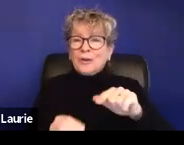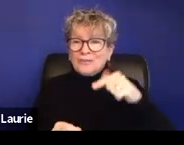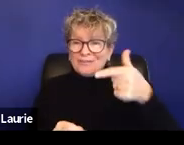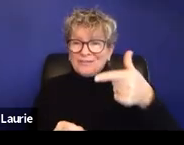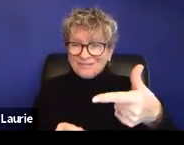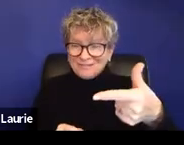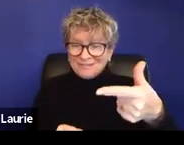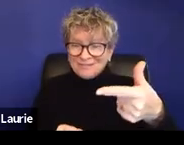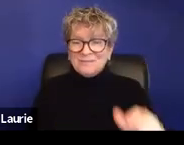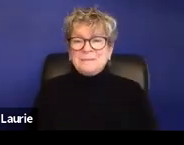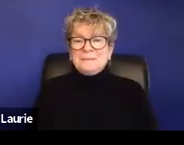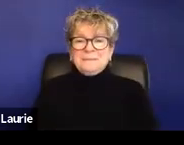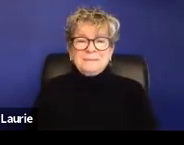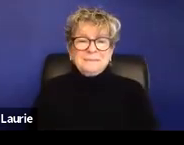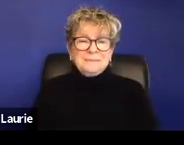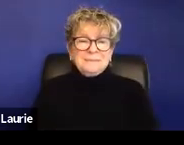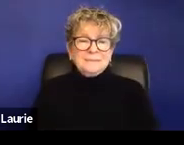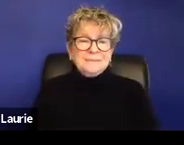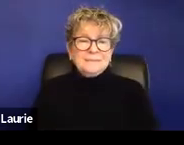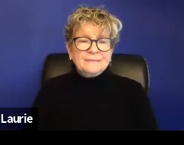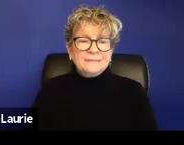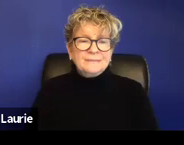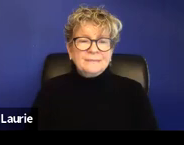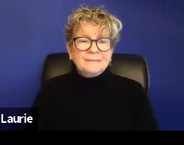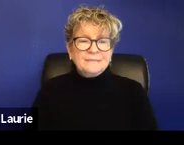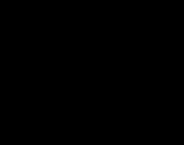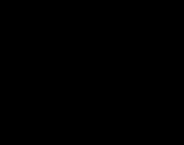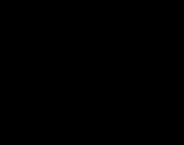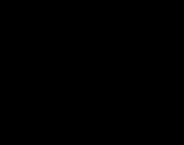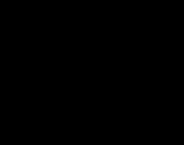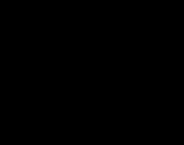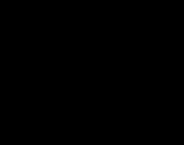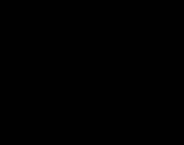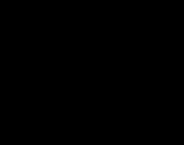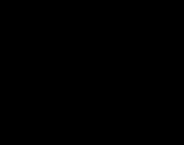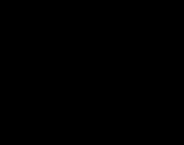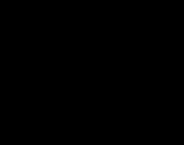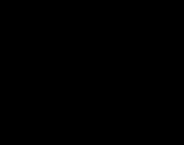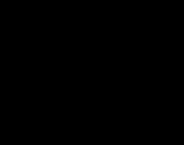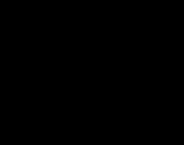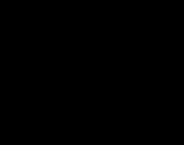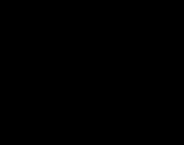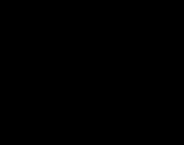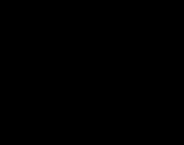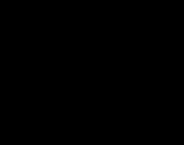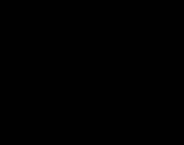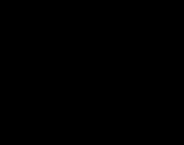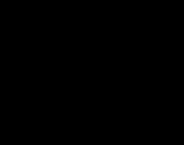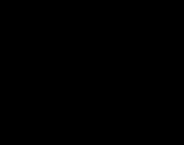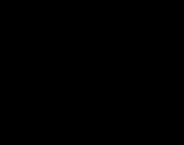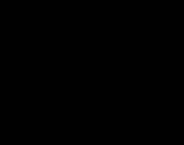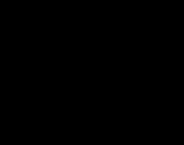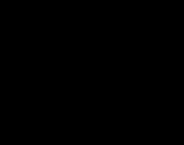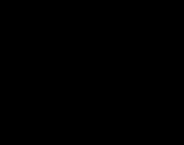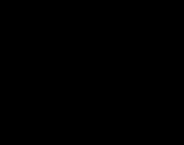offices that don't follow up with survivors. Um, and they miss out on that opportunity. So it's something